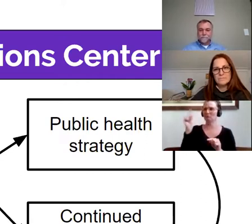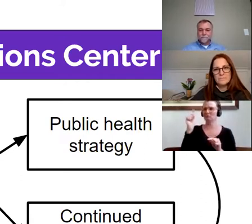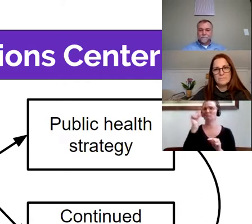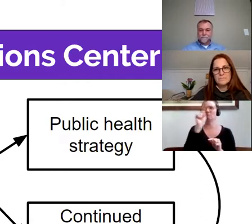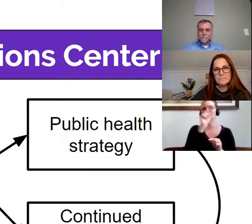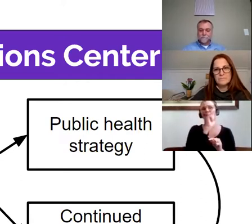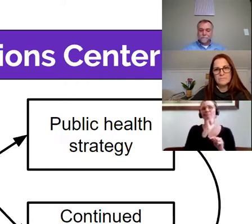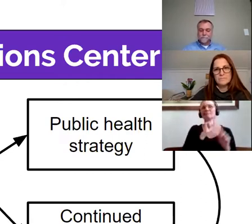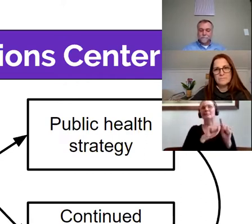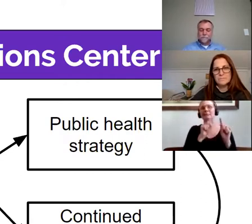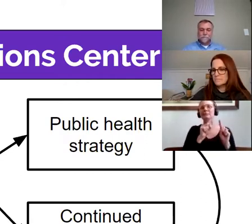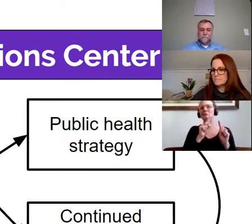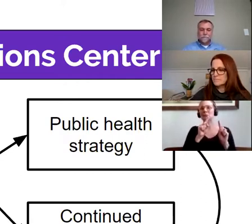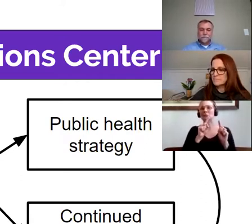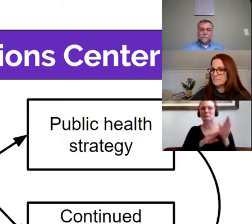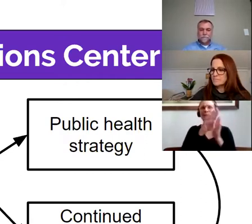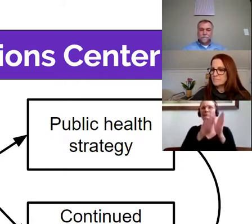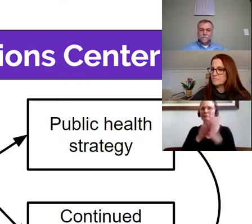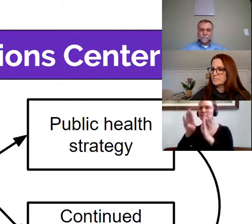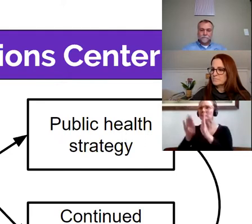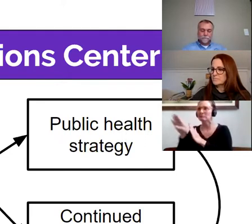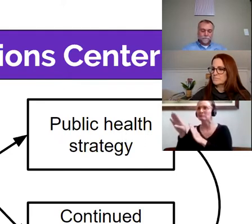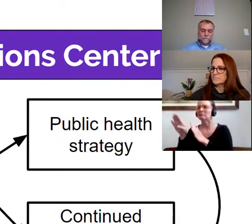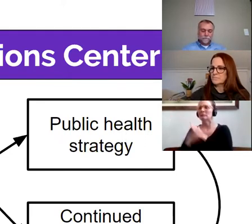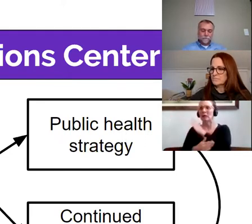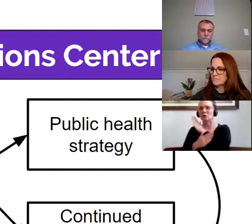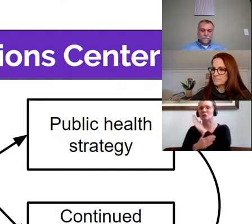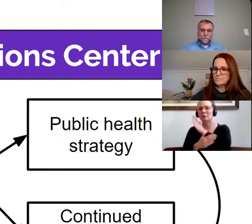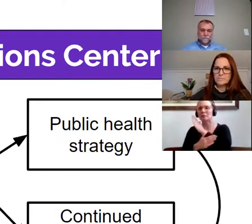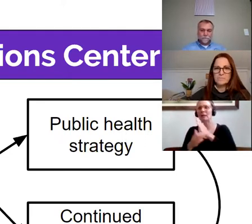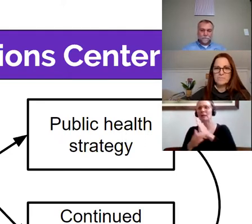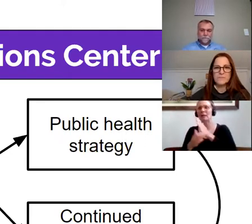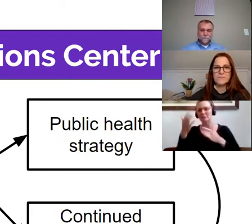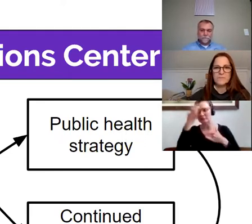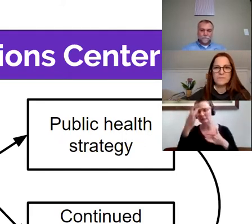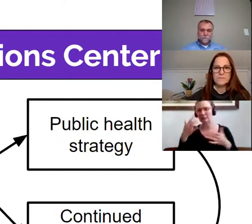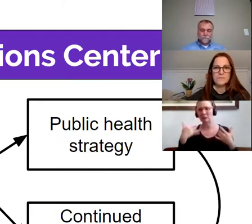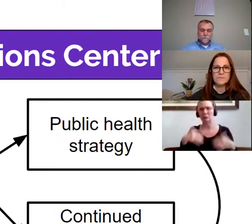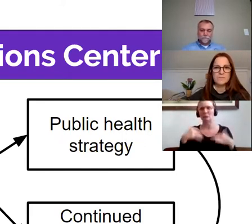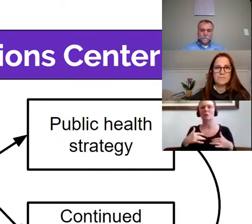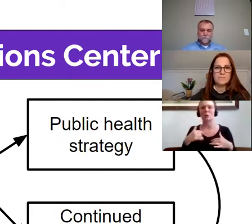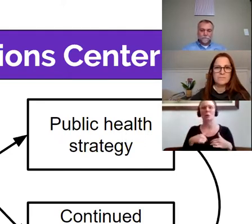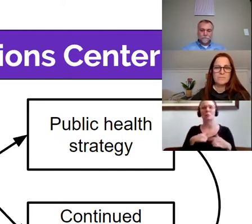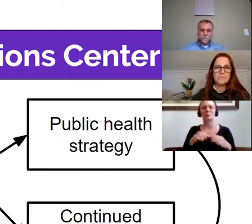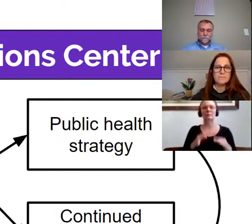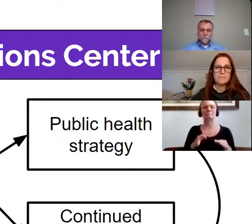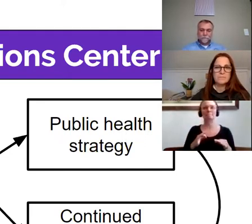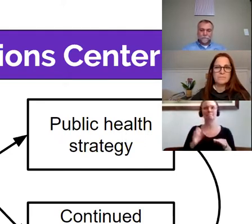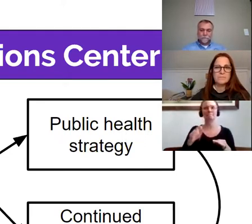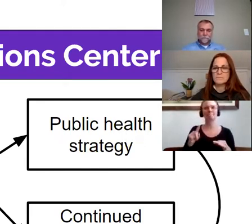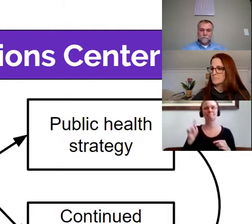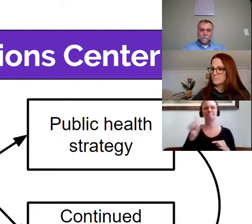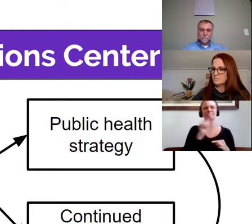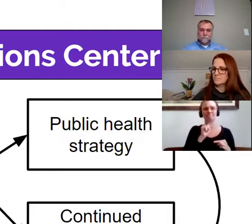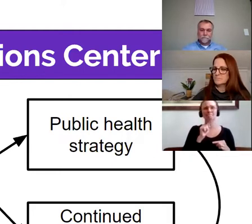in the COVID-19 epidemic spreading to a pandemic. And we developed, with international